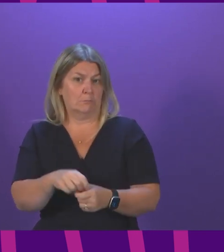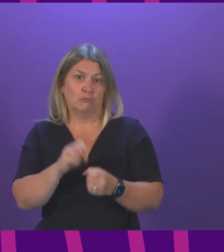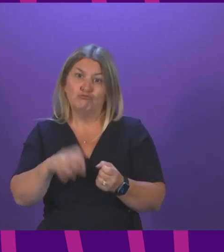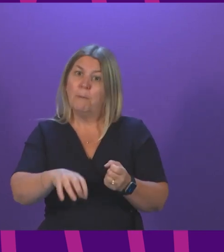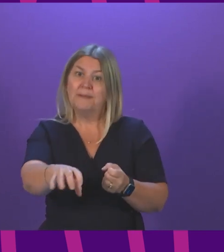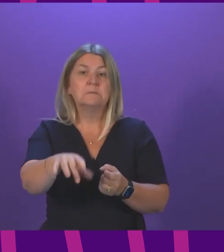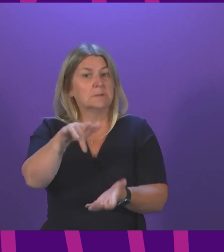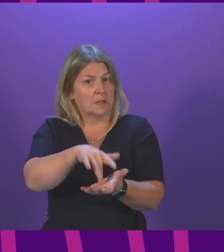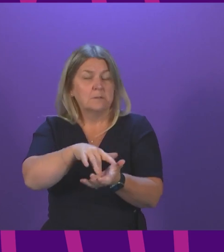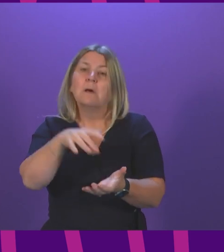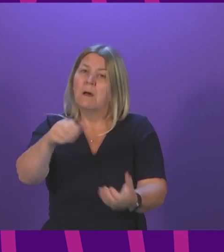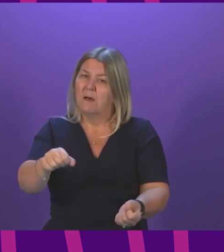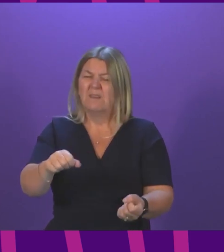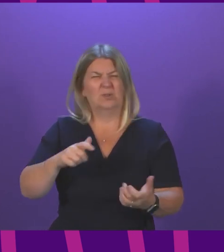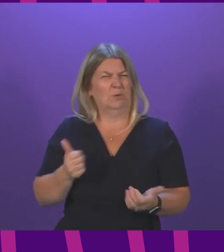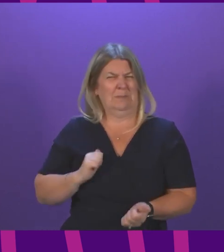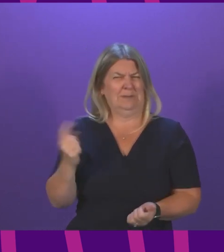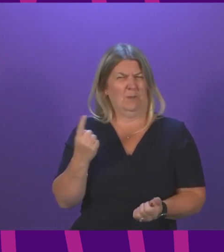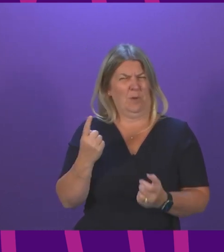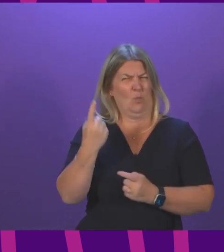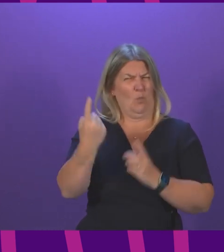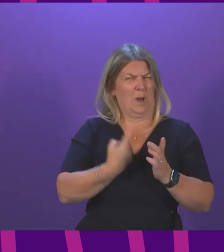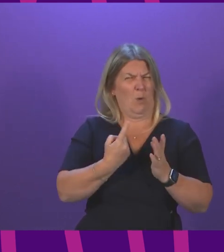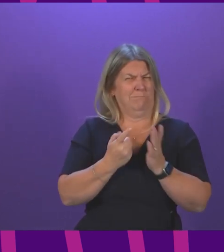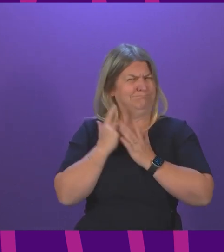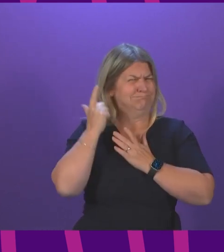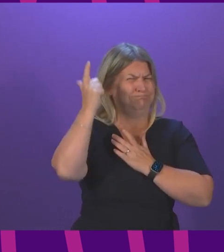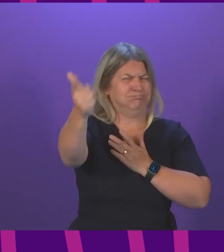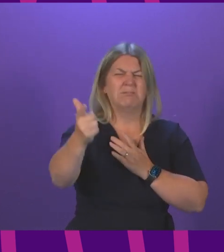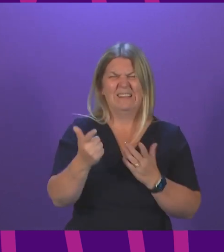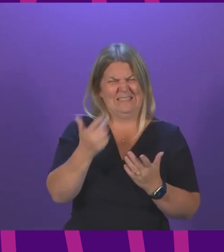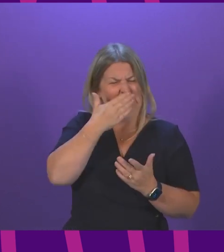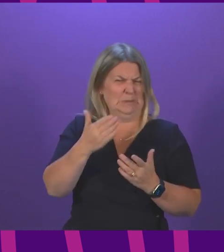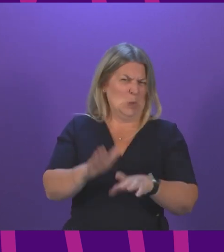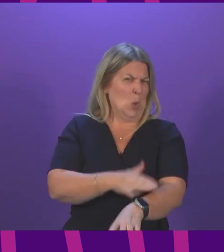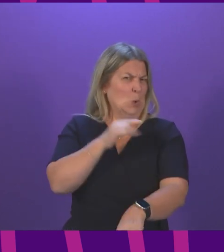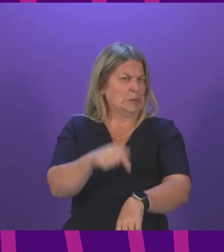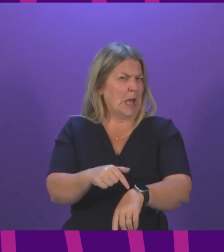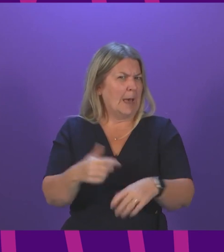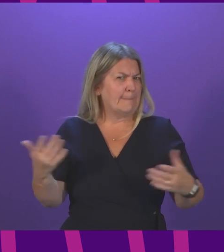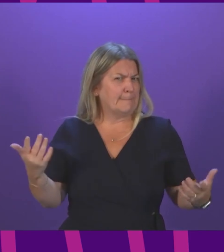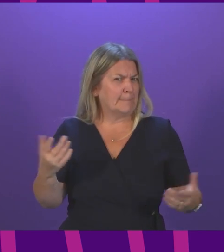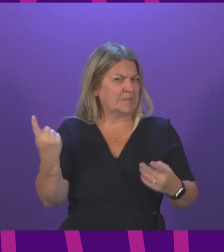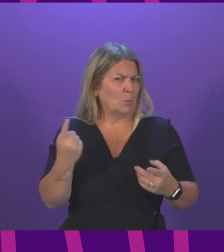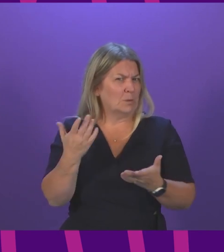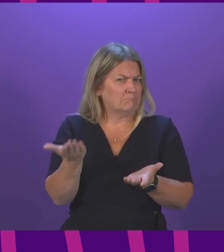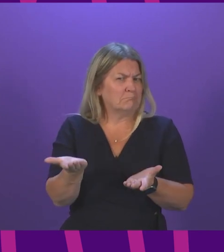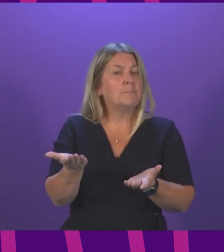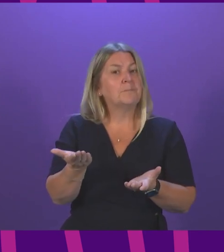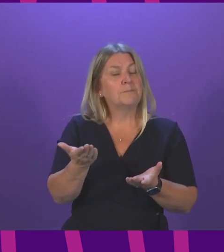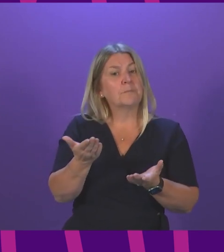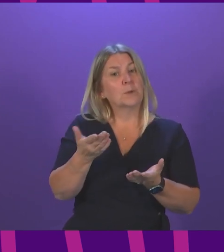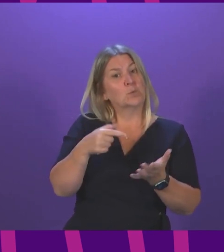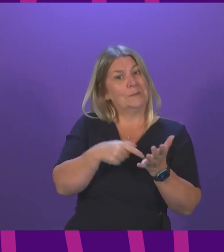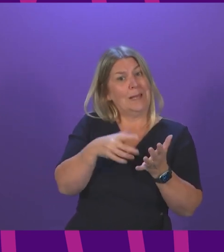across the country. I wouldn't expect somebody to have to travel an hour. That seems to me an excessively long journey for somebody to take. So if Ms White would like to